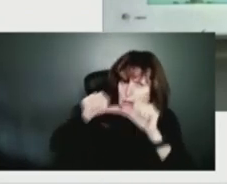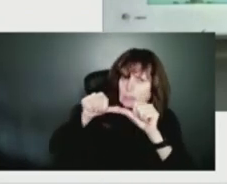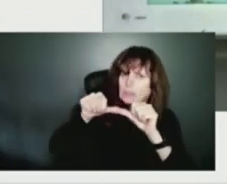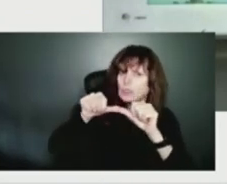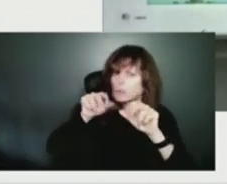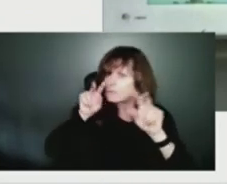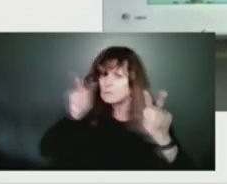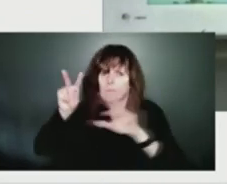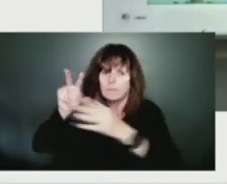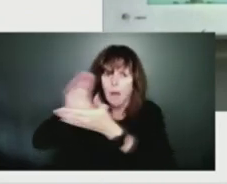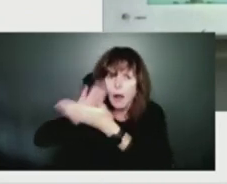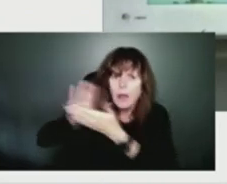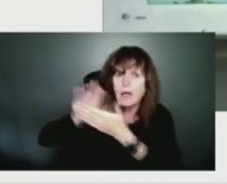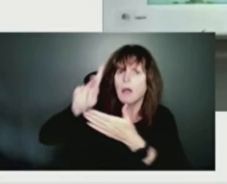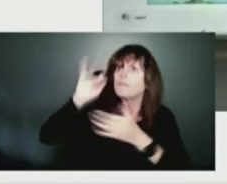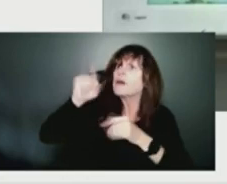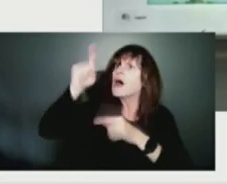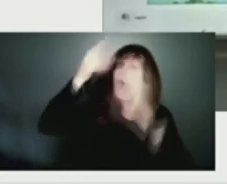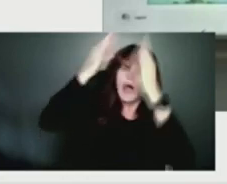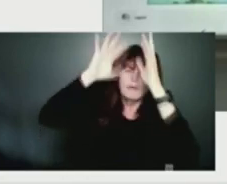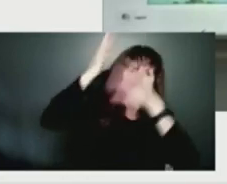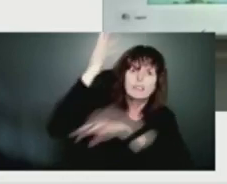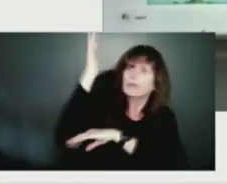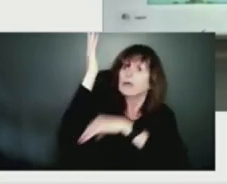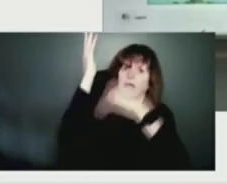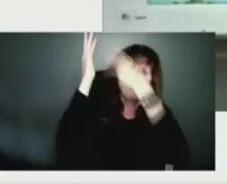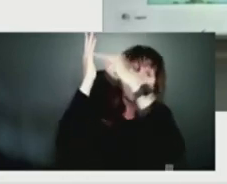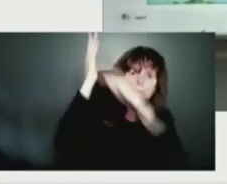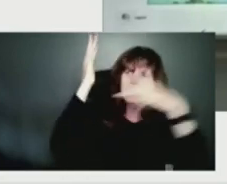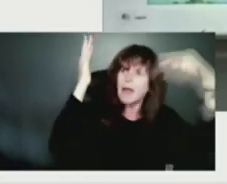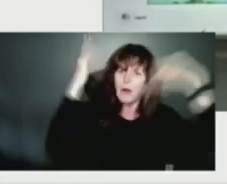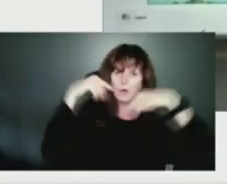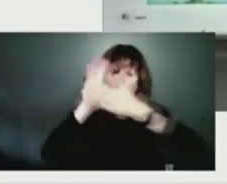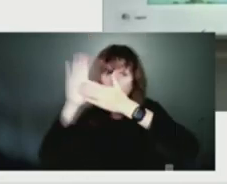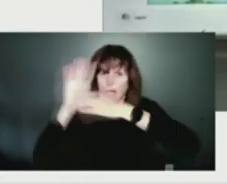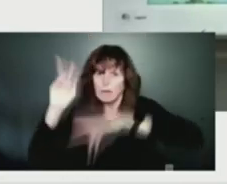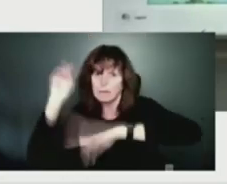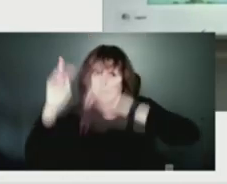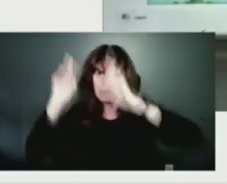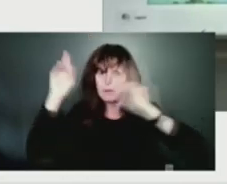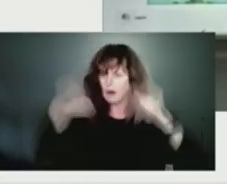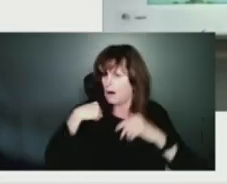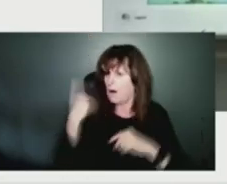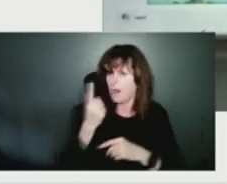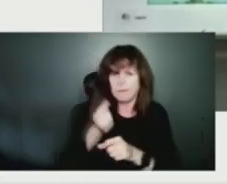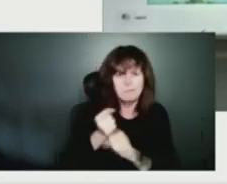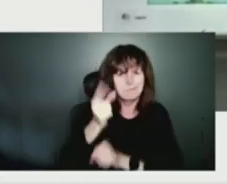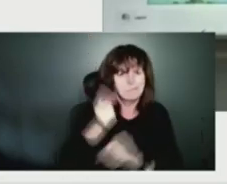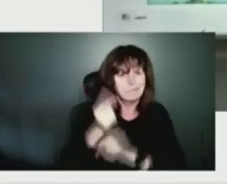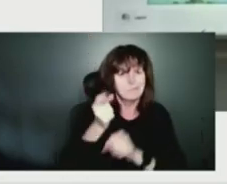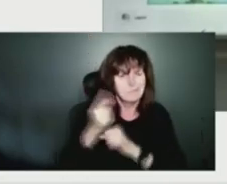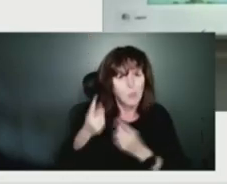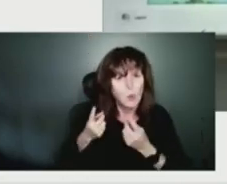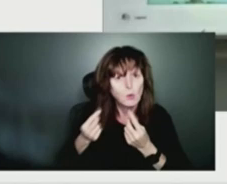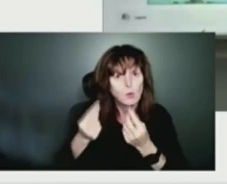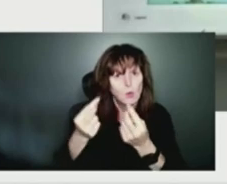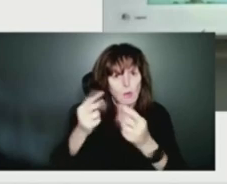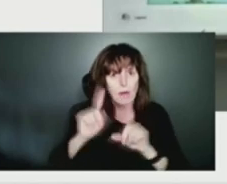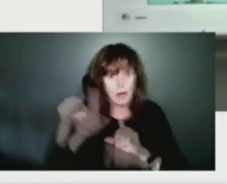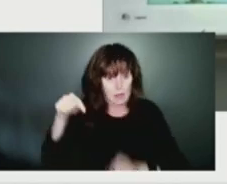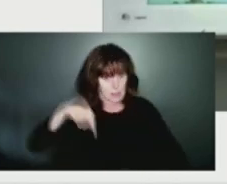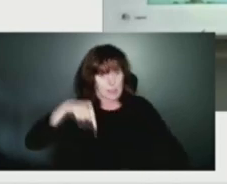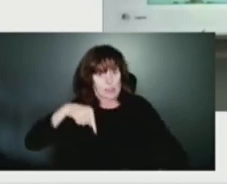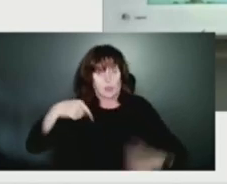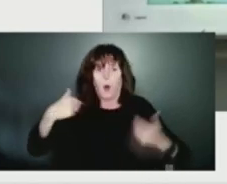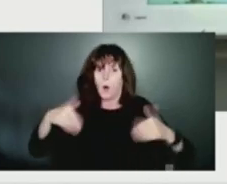our normal course of business. That said, the wind speeds in this event are very significant. So there could be trees that come into